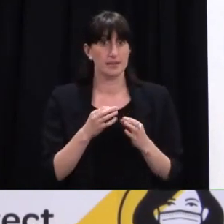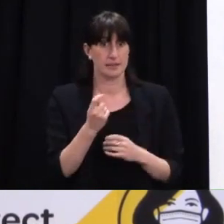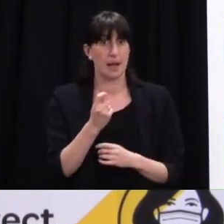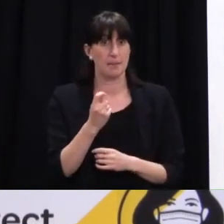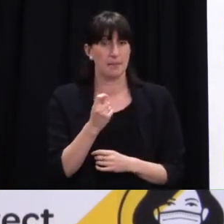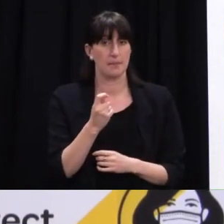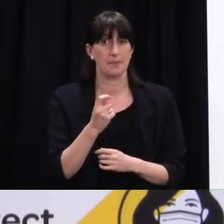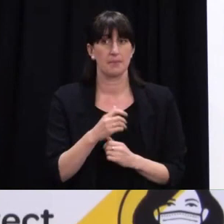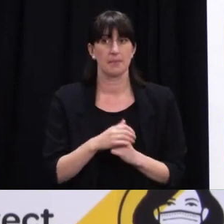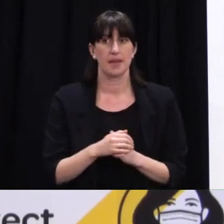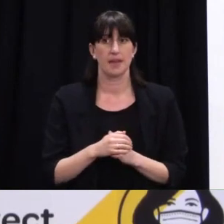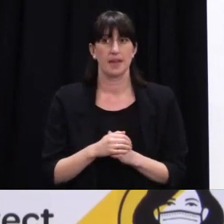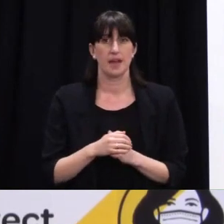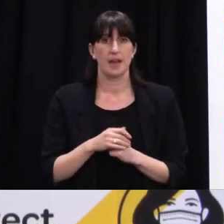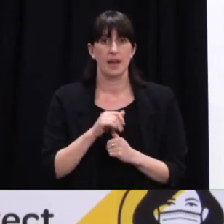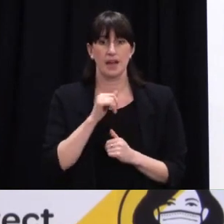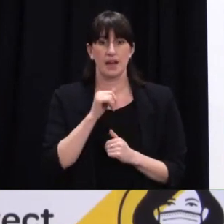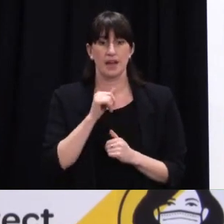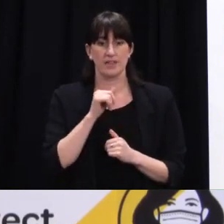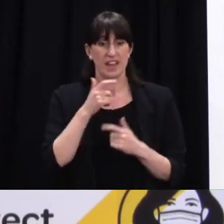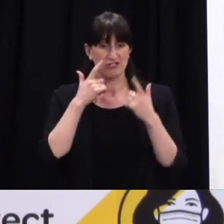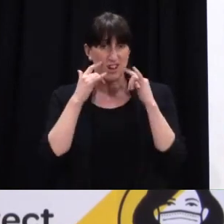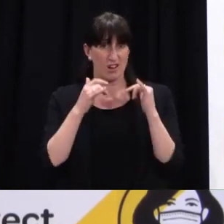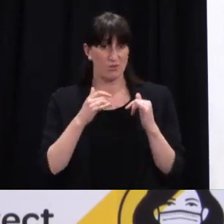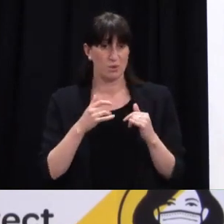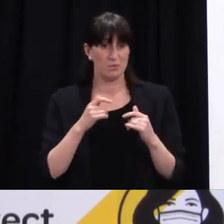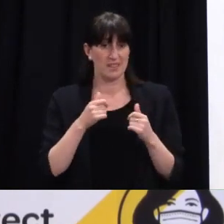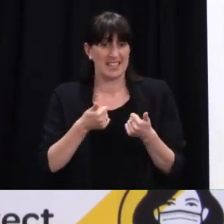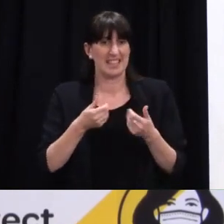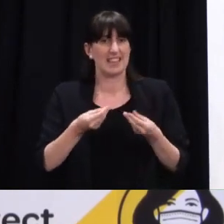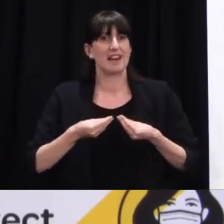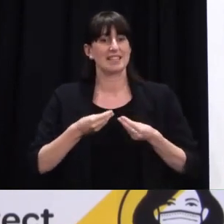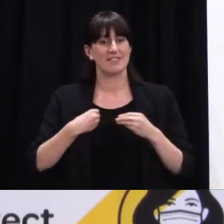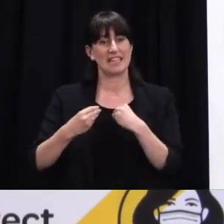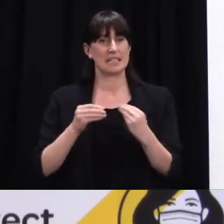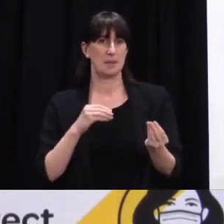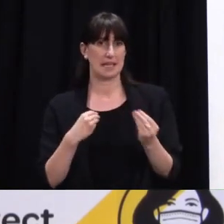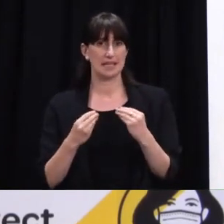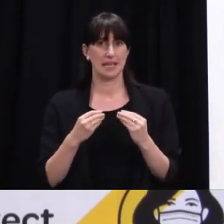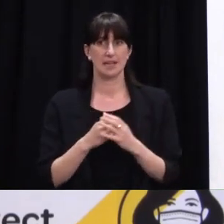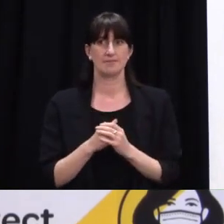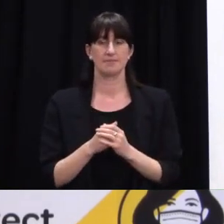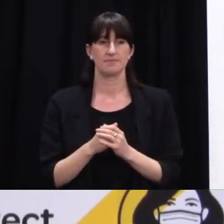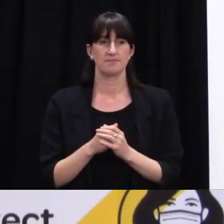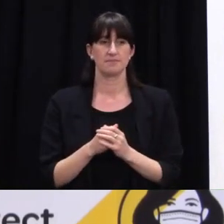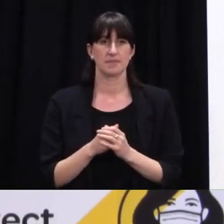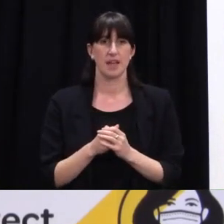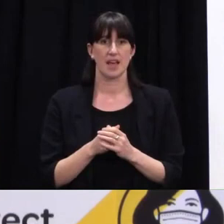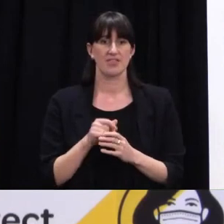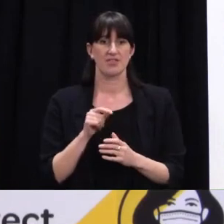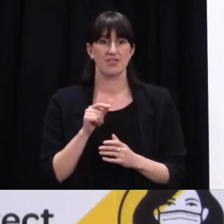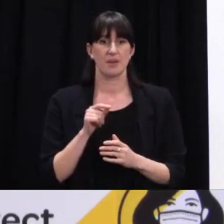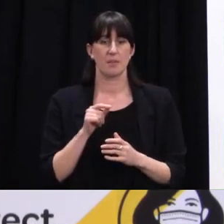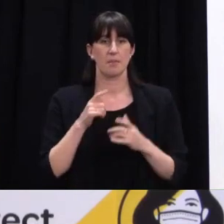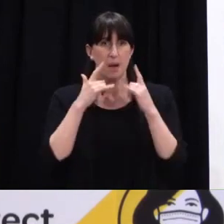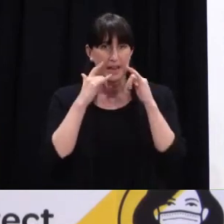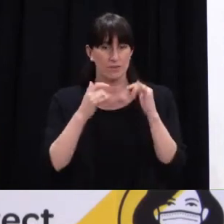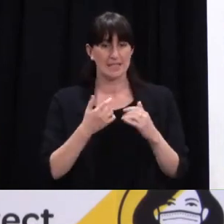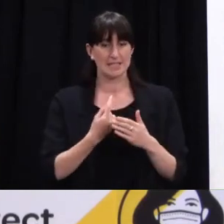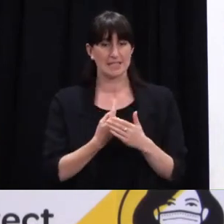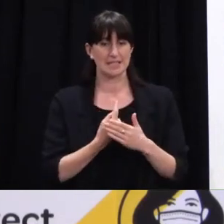it does give on the self-isolation pilots that work is continuing I've seen